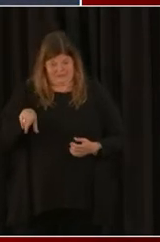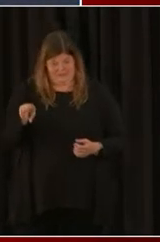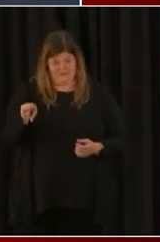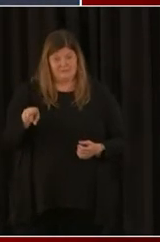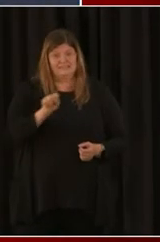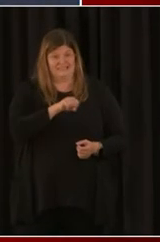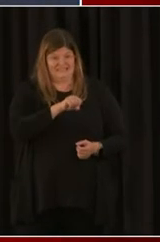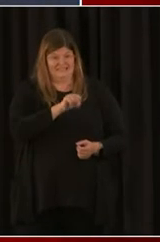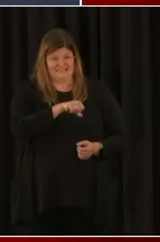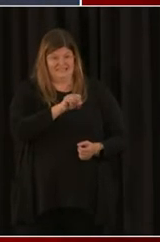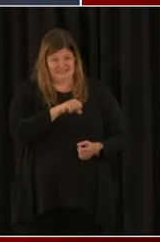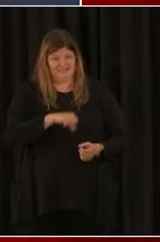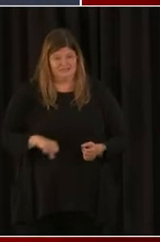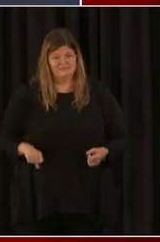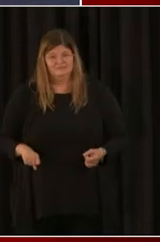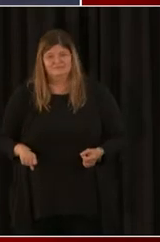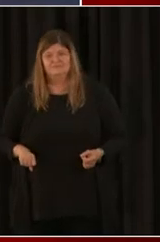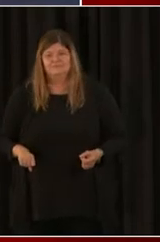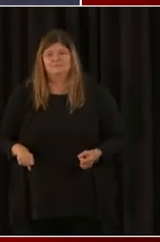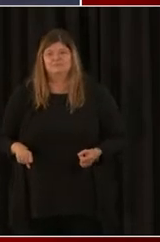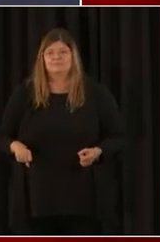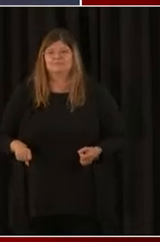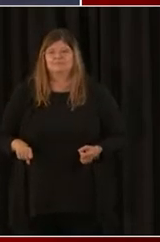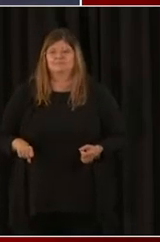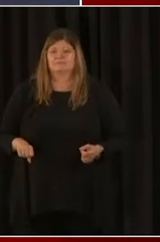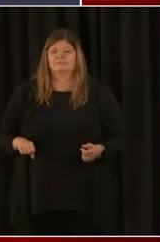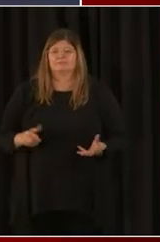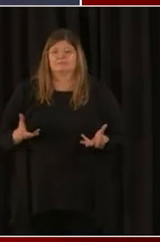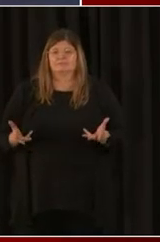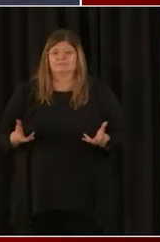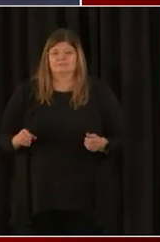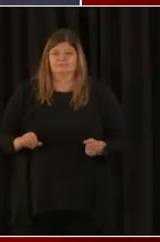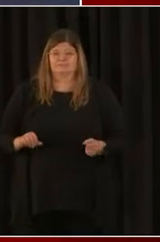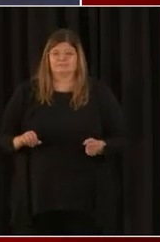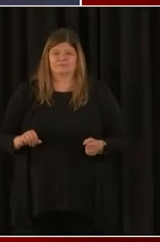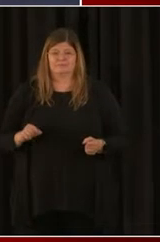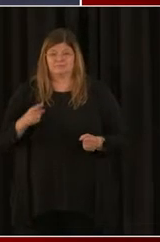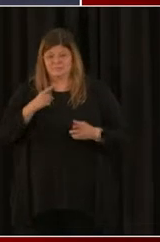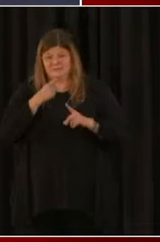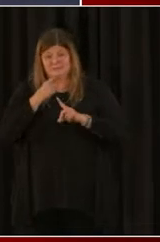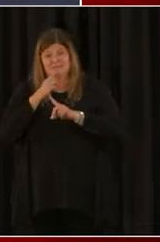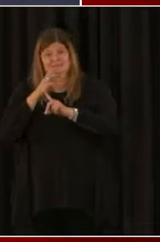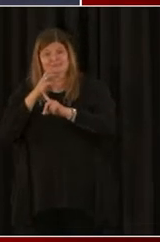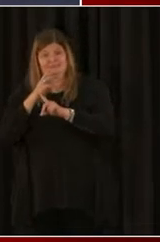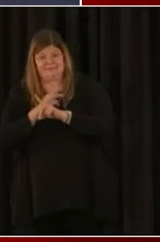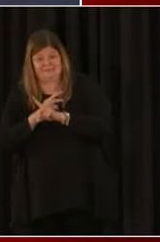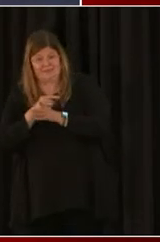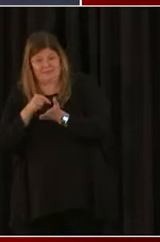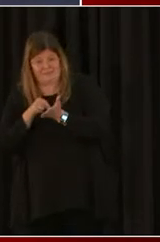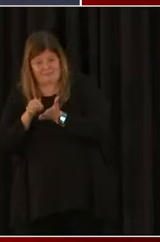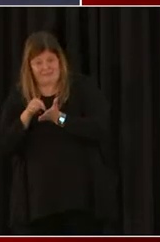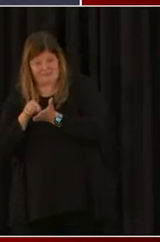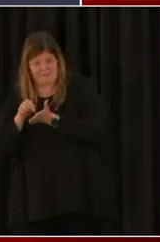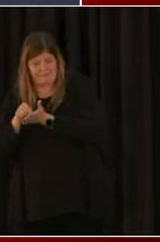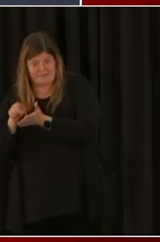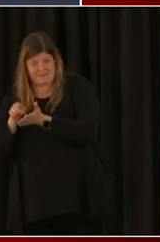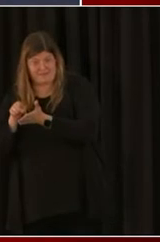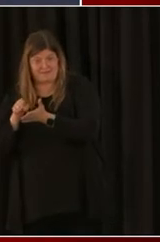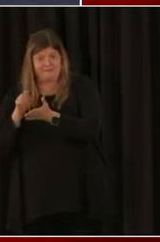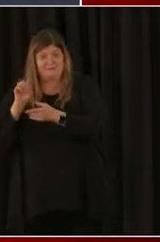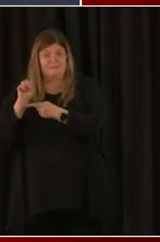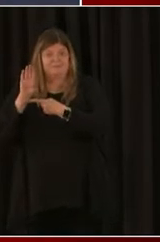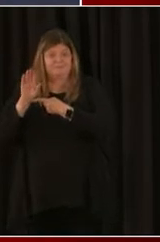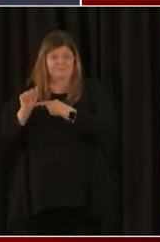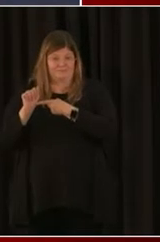For the SBA... In round one, it was SBA loans, six months of payments were made by SBA,